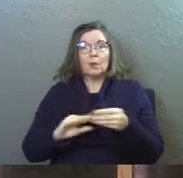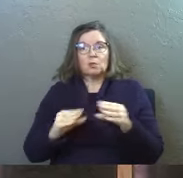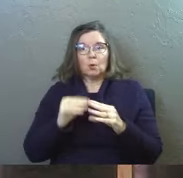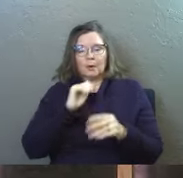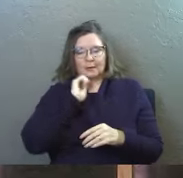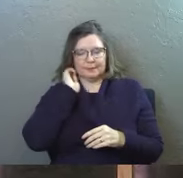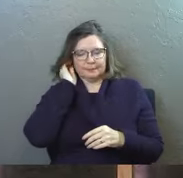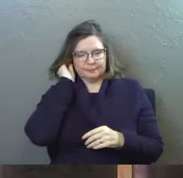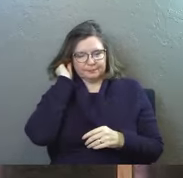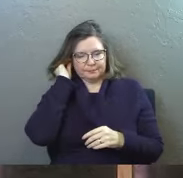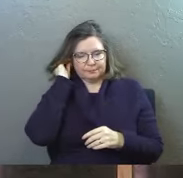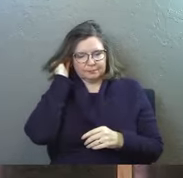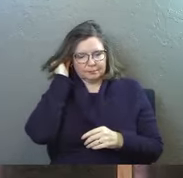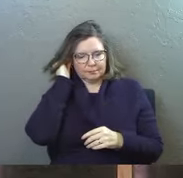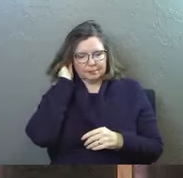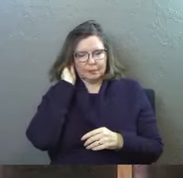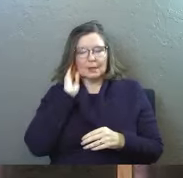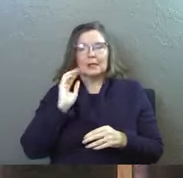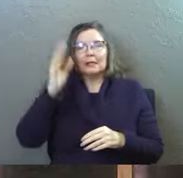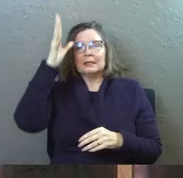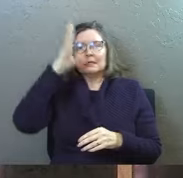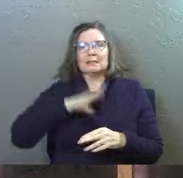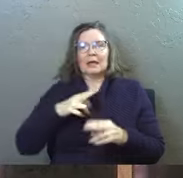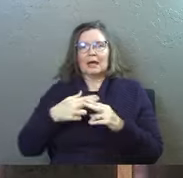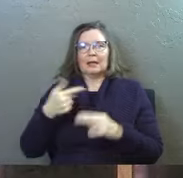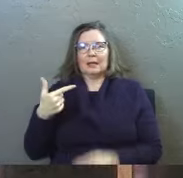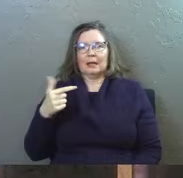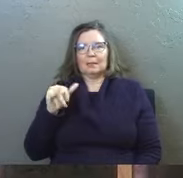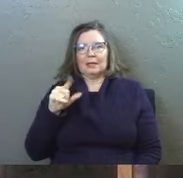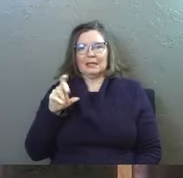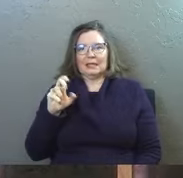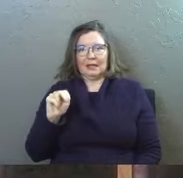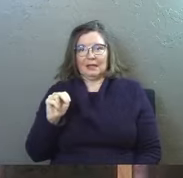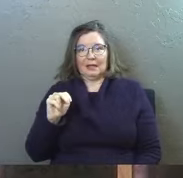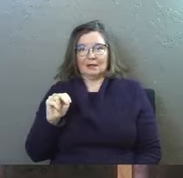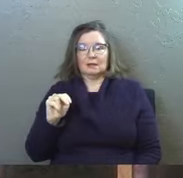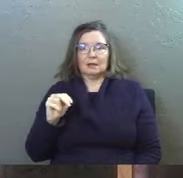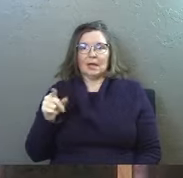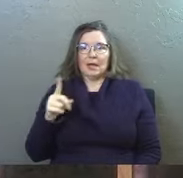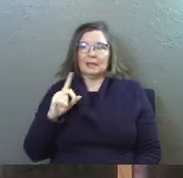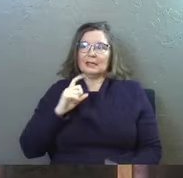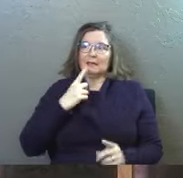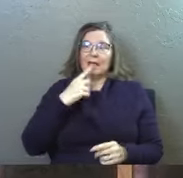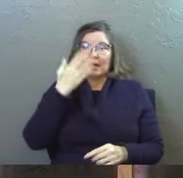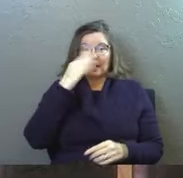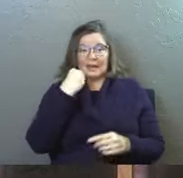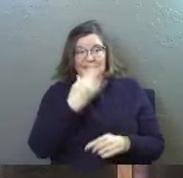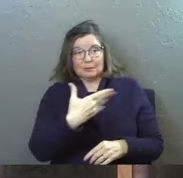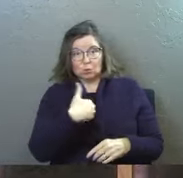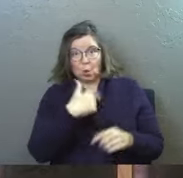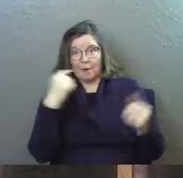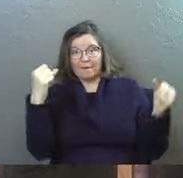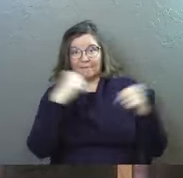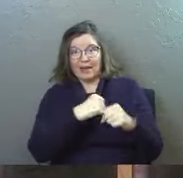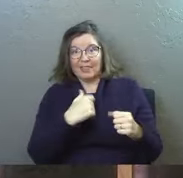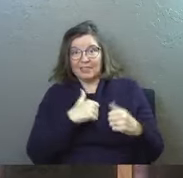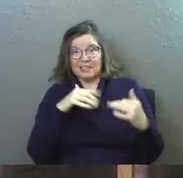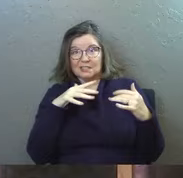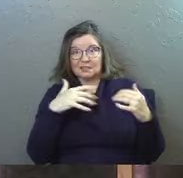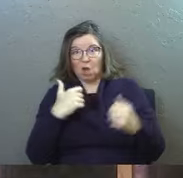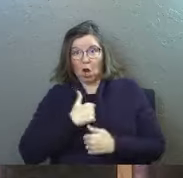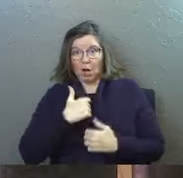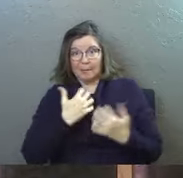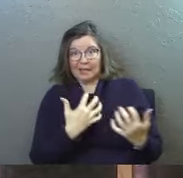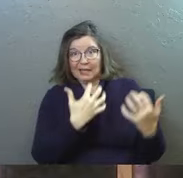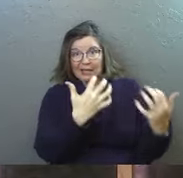this story this is in the Old Testament this guy Gideon he's a general and like God tells him to go fight this army and he kind of doesn't want to and he does